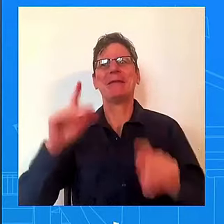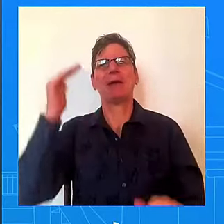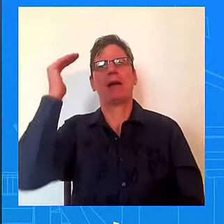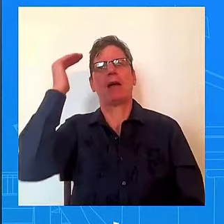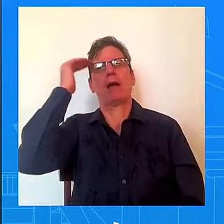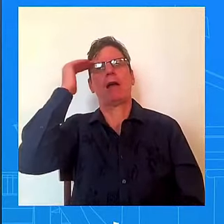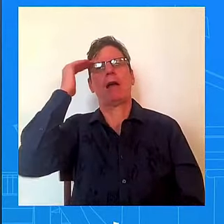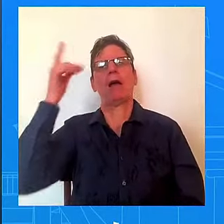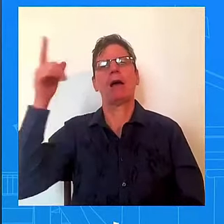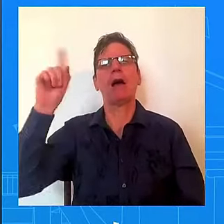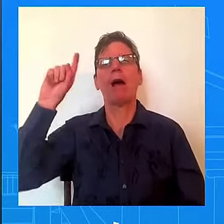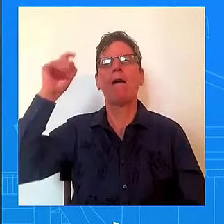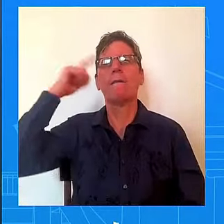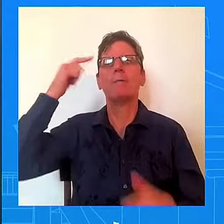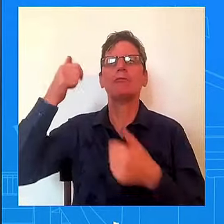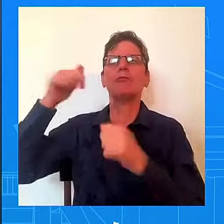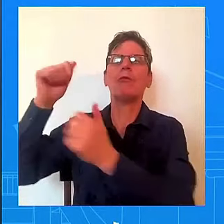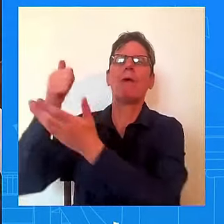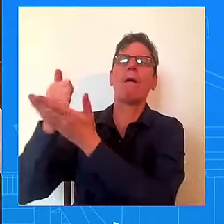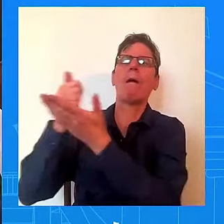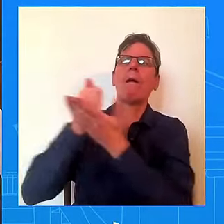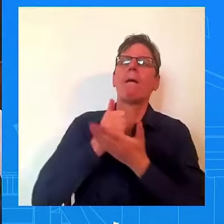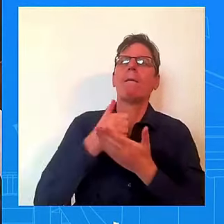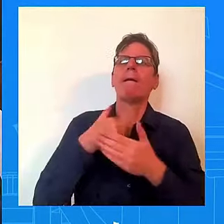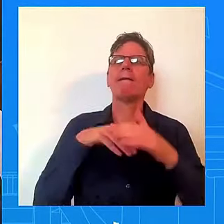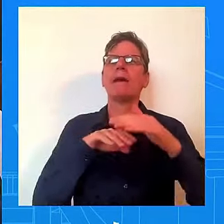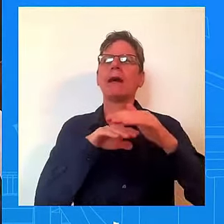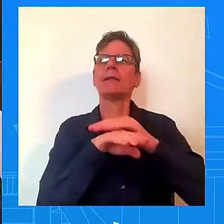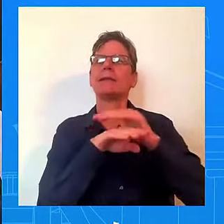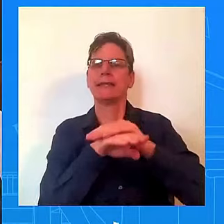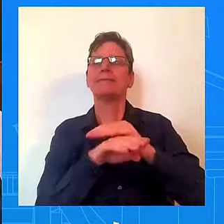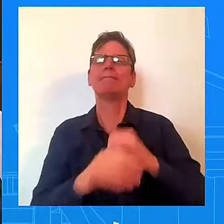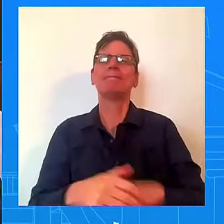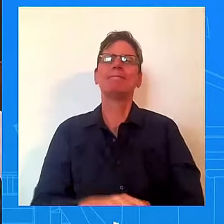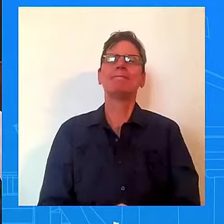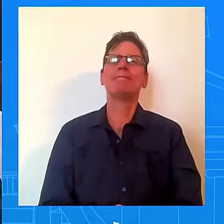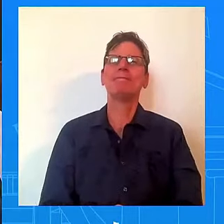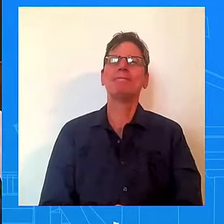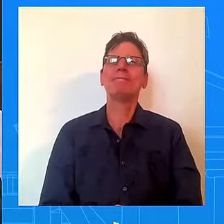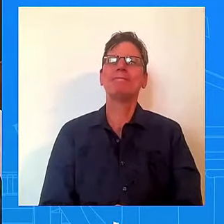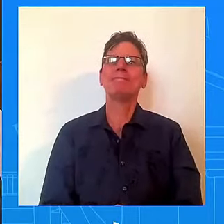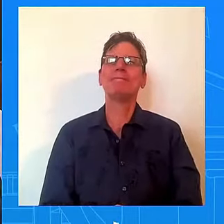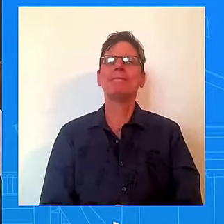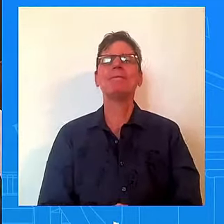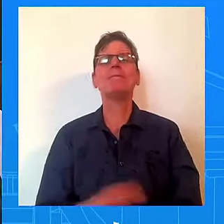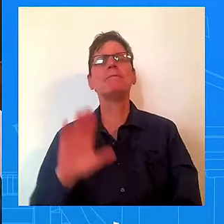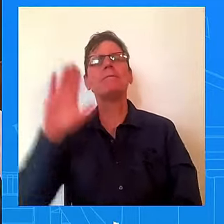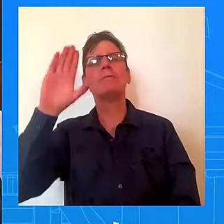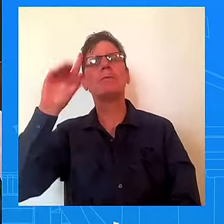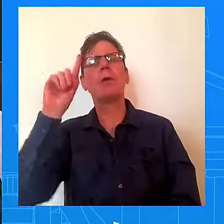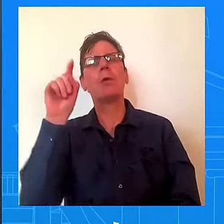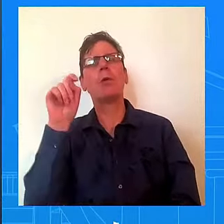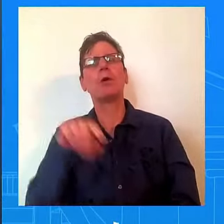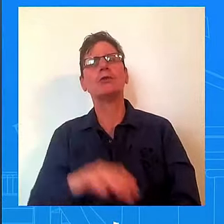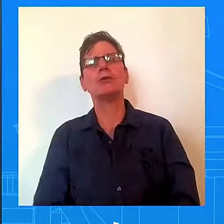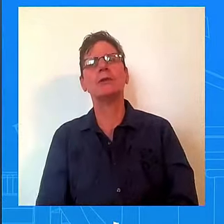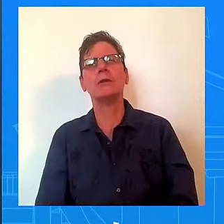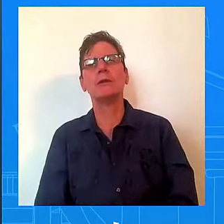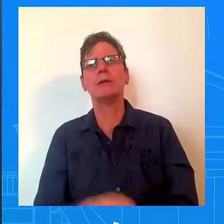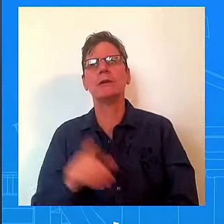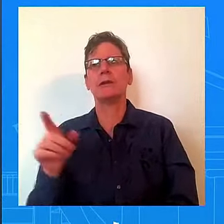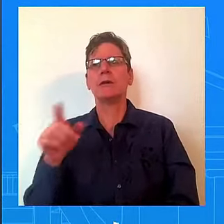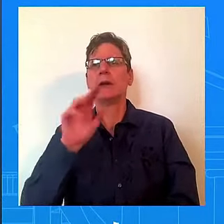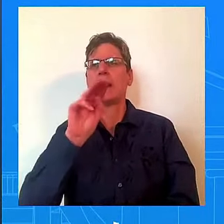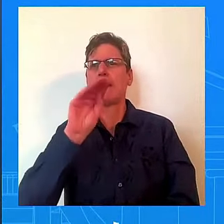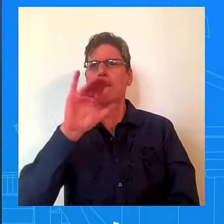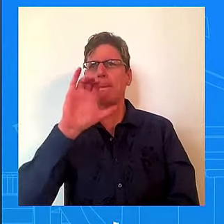that's what this tour is about. And just the Wisconsin and Michigan being the first. Well, again, Birmingham, Alabama was the first conversation